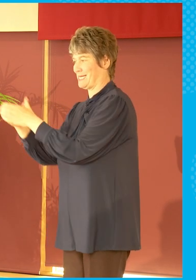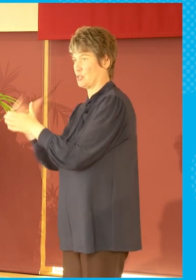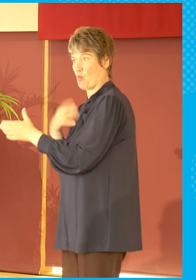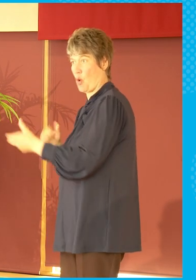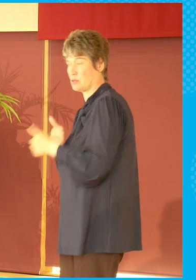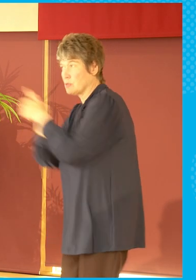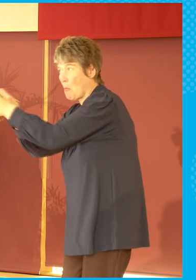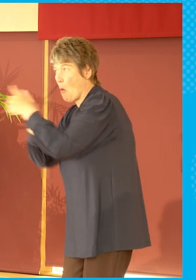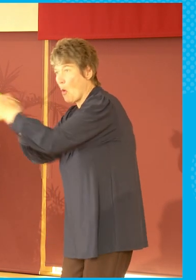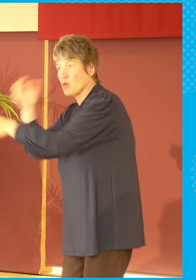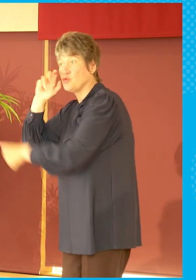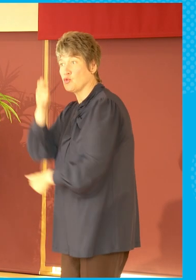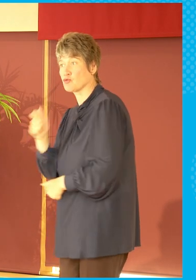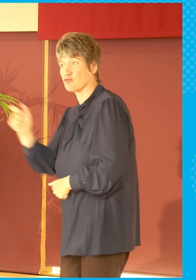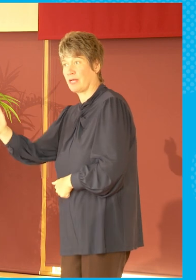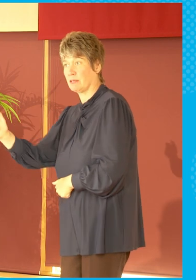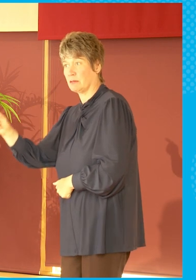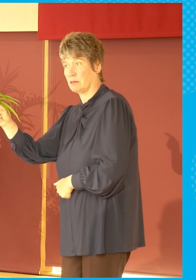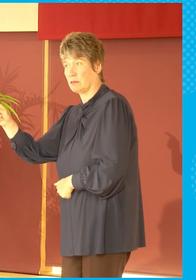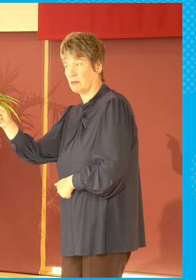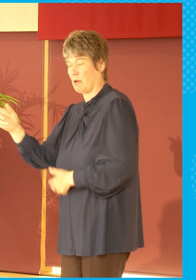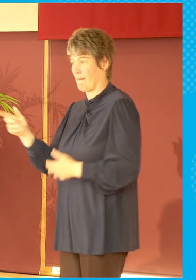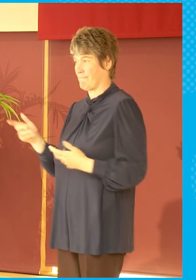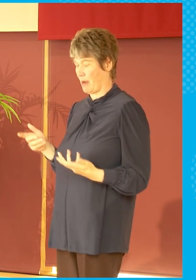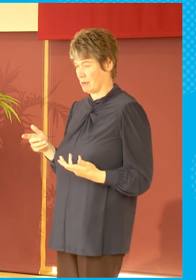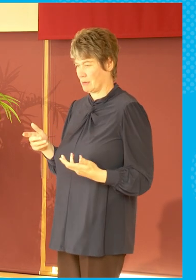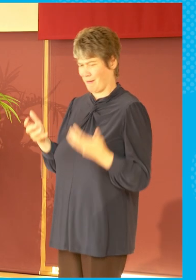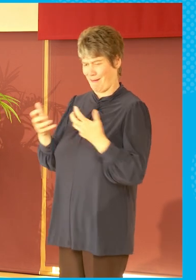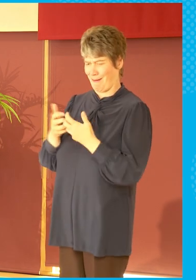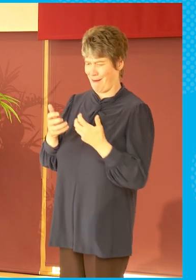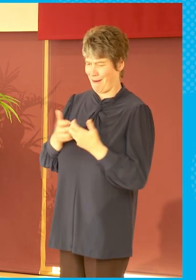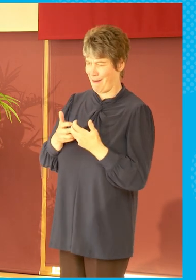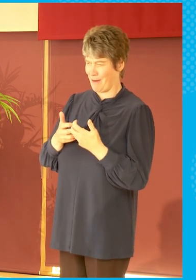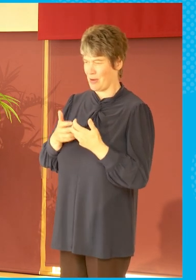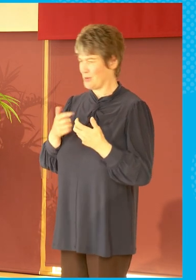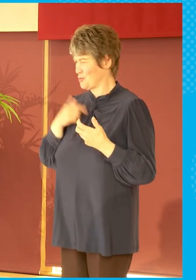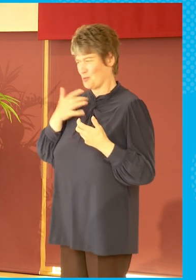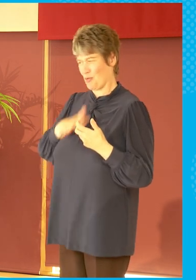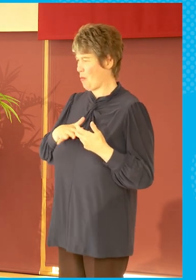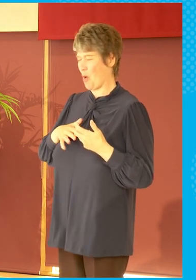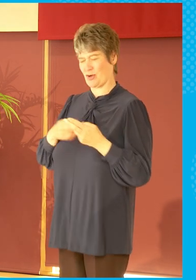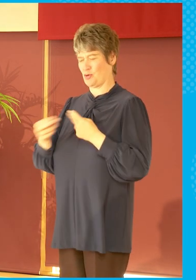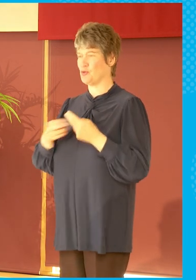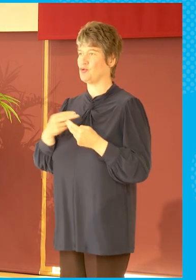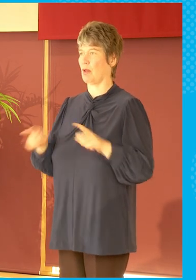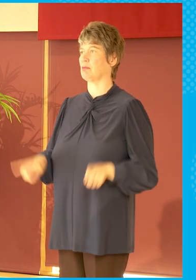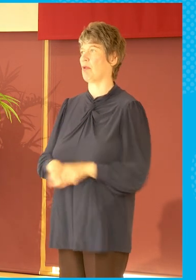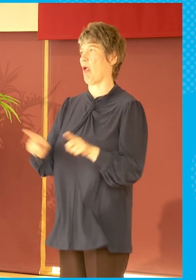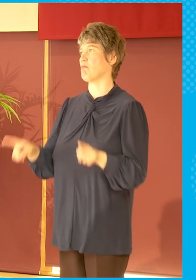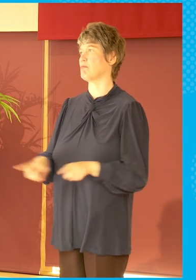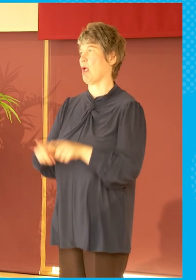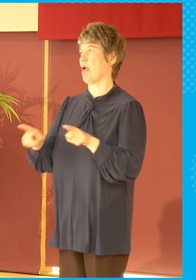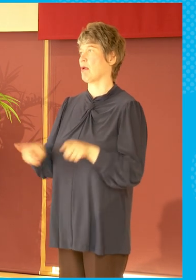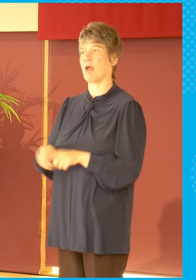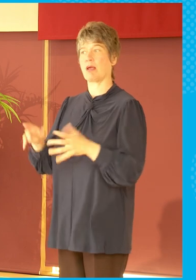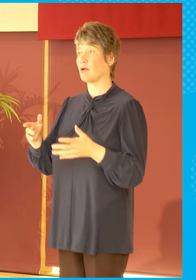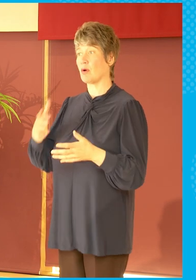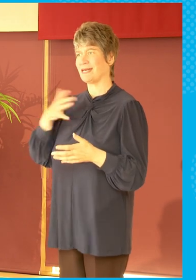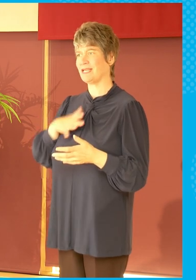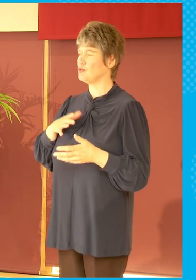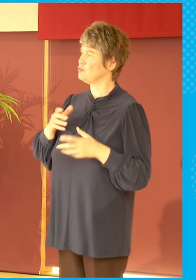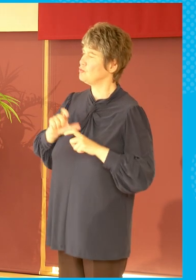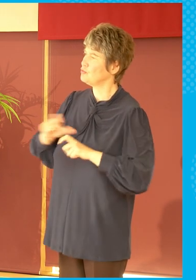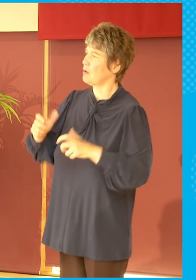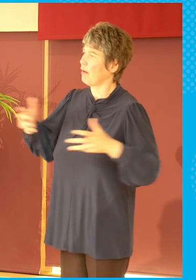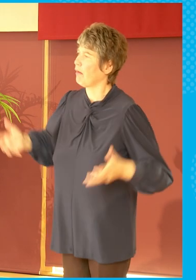efforts. So it's then what do you do with that news cycle? How do you bring something different to it to help keep the story going, to help keep it alive in the